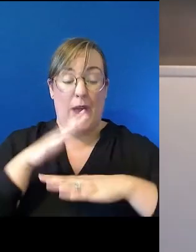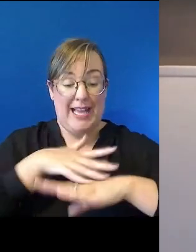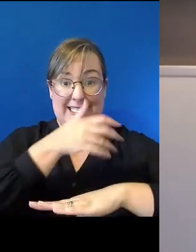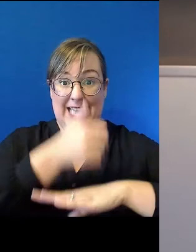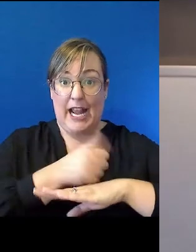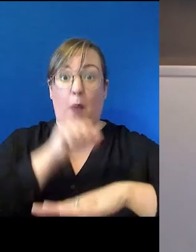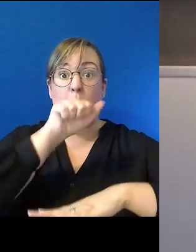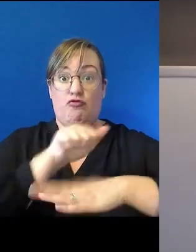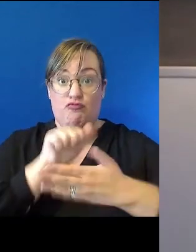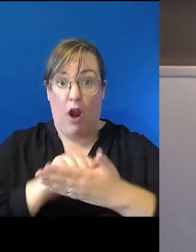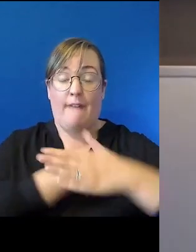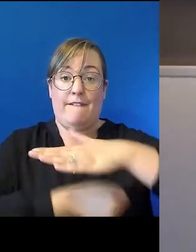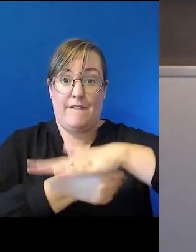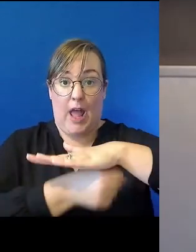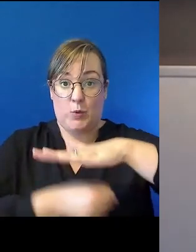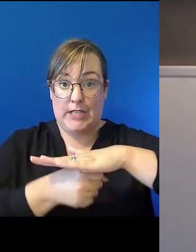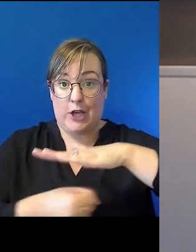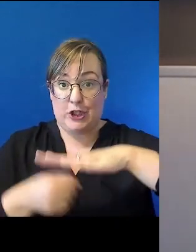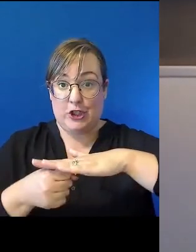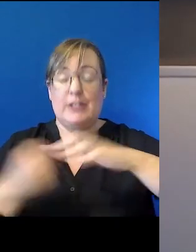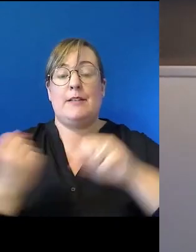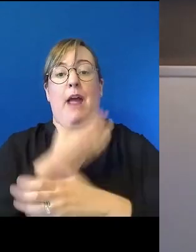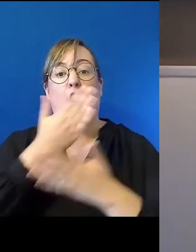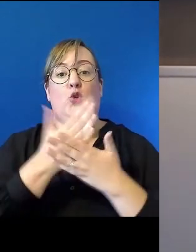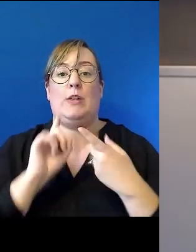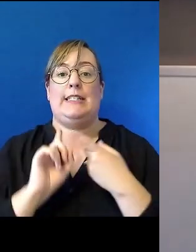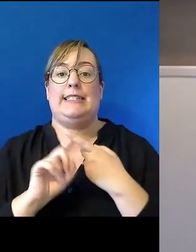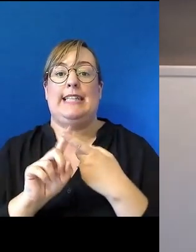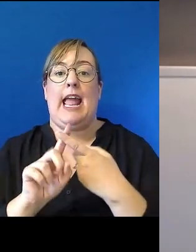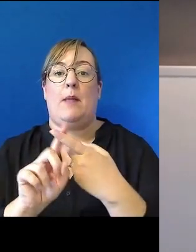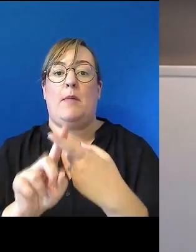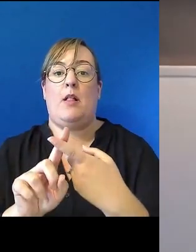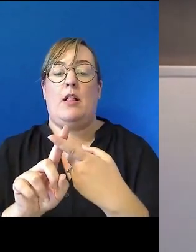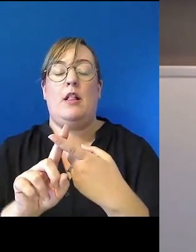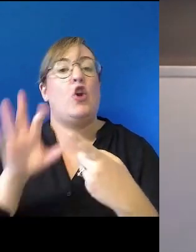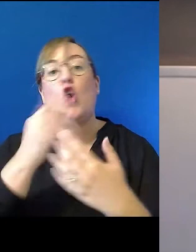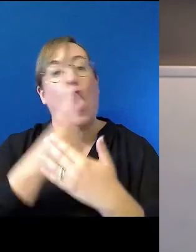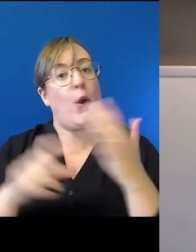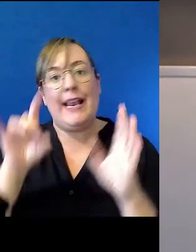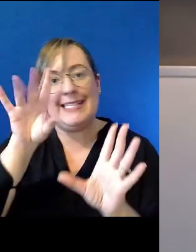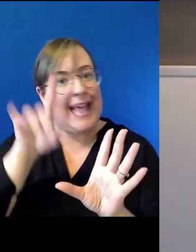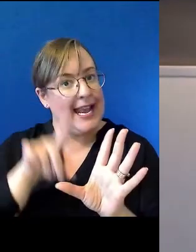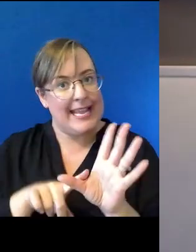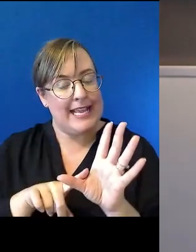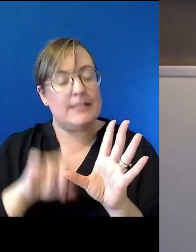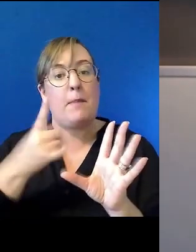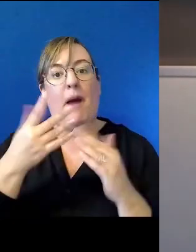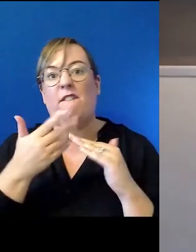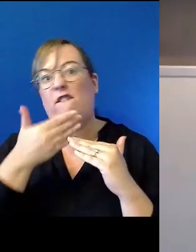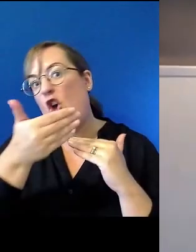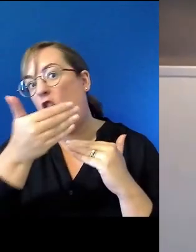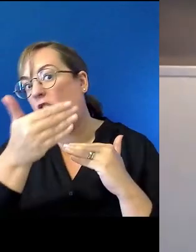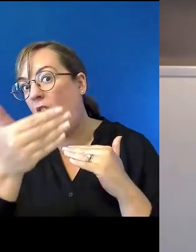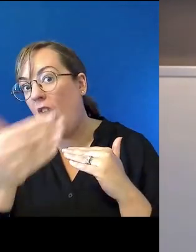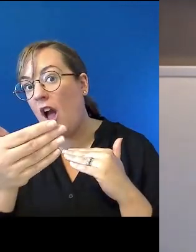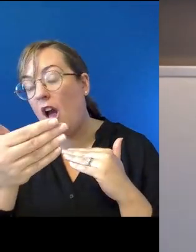now for a sustainable arrangement to go forward beyond 10 years. And if we get it right this time, we